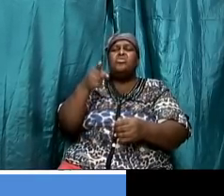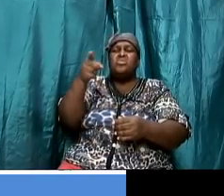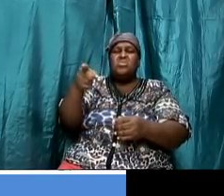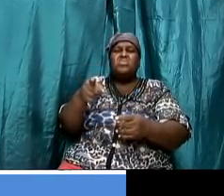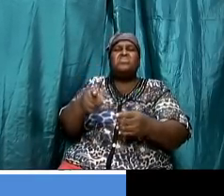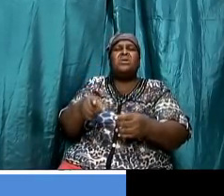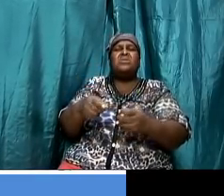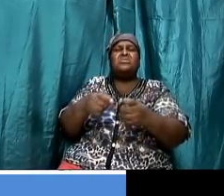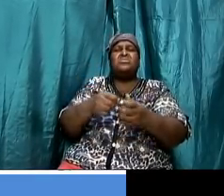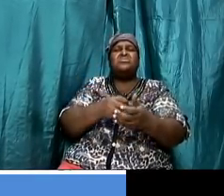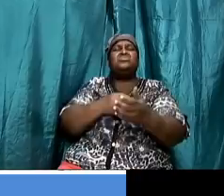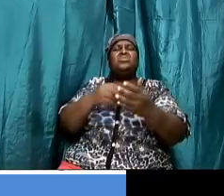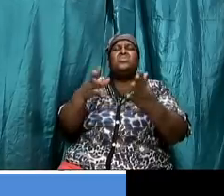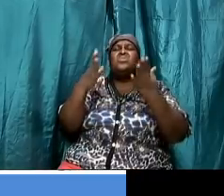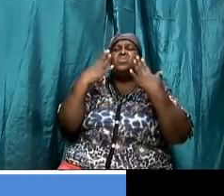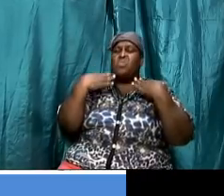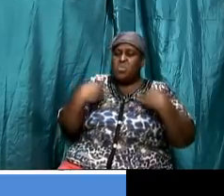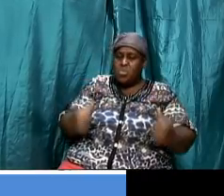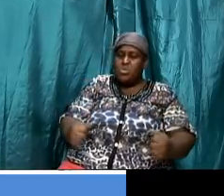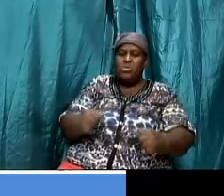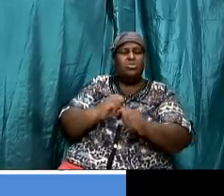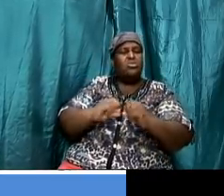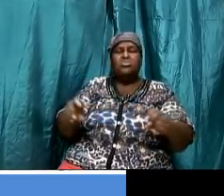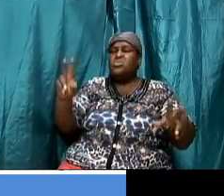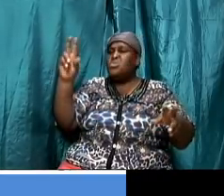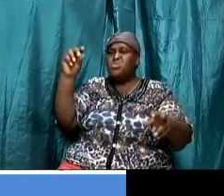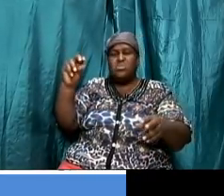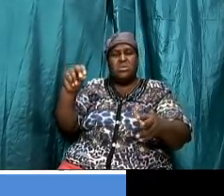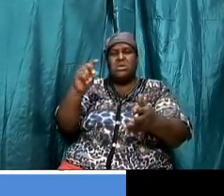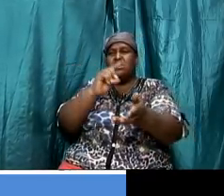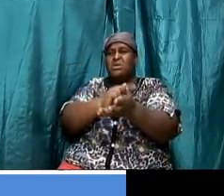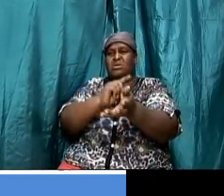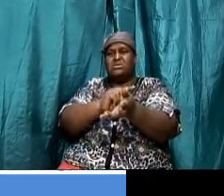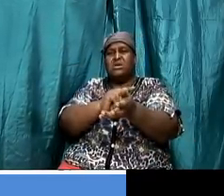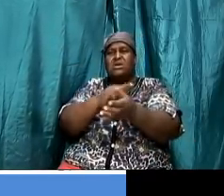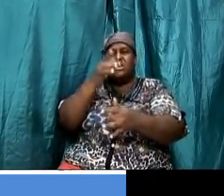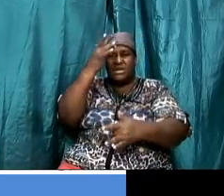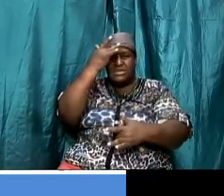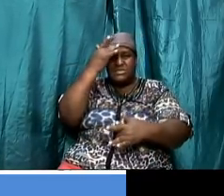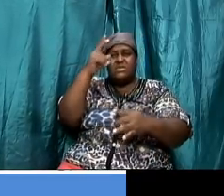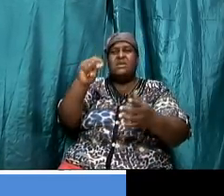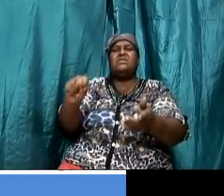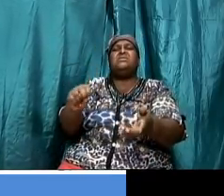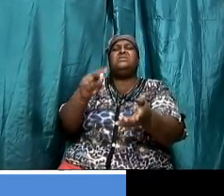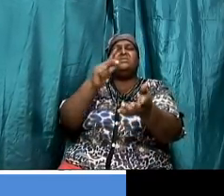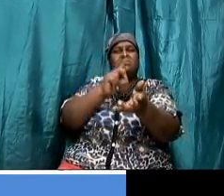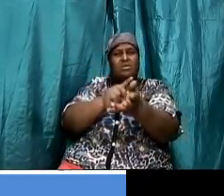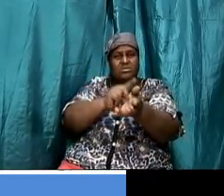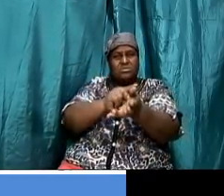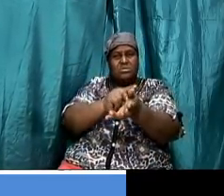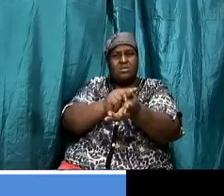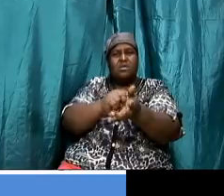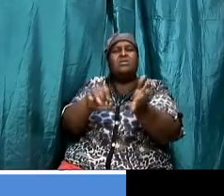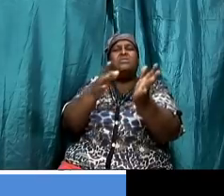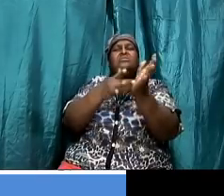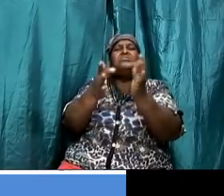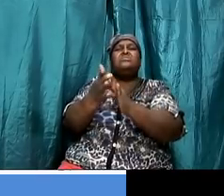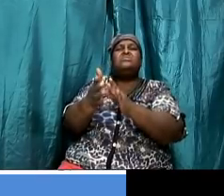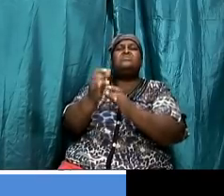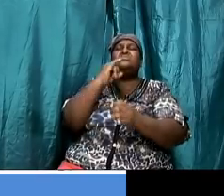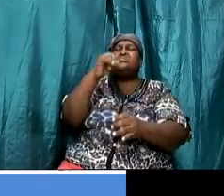whole don't need a doctor the sick need a doctor and he brought because he is lord over everything